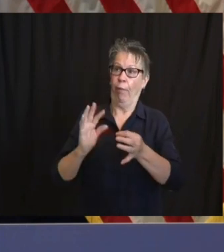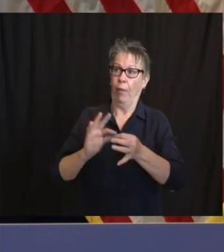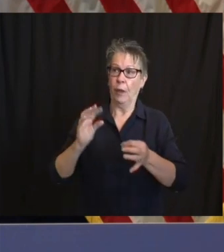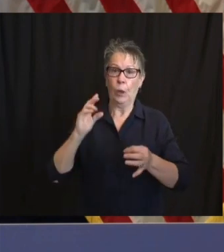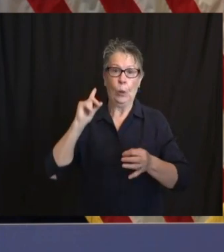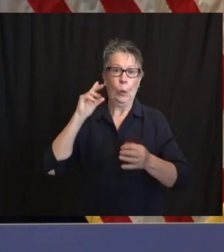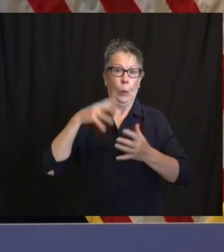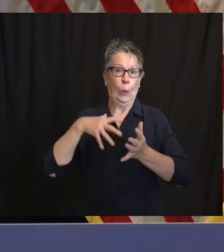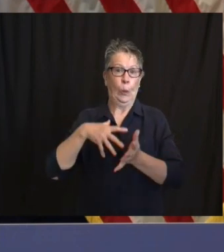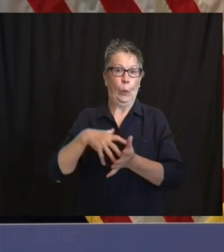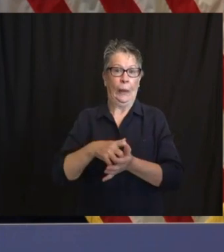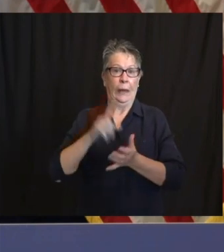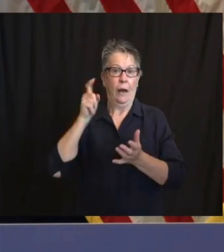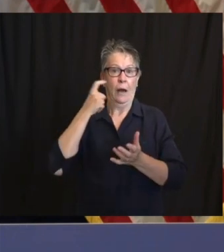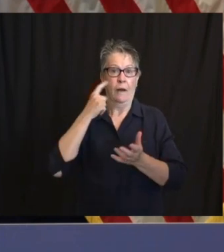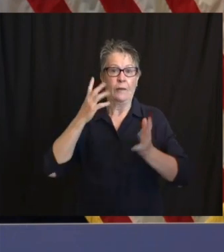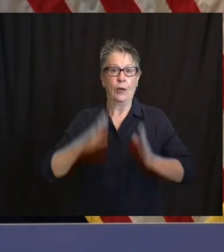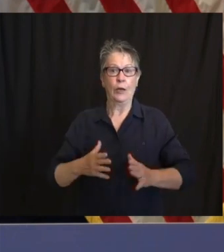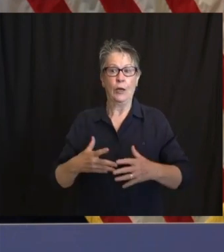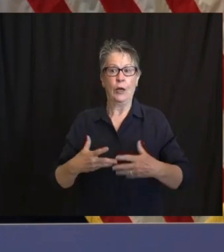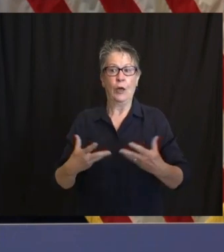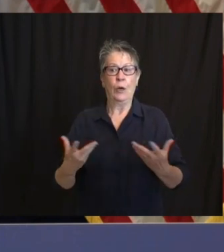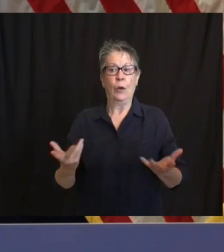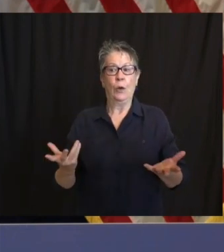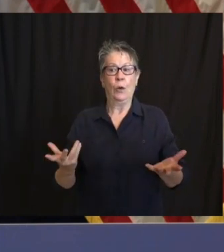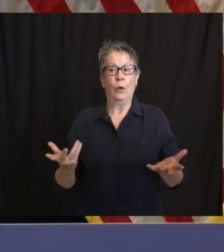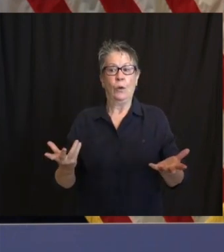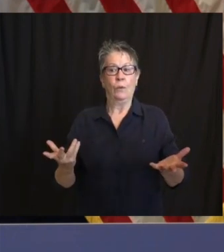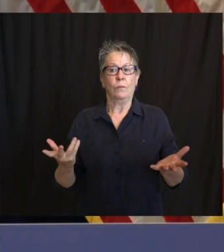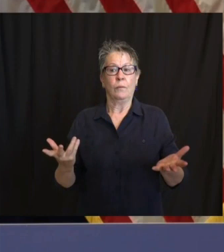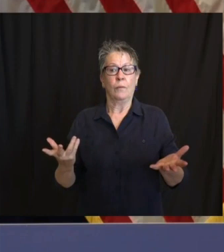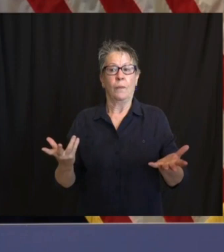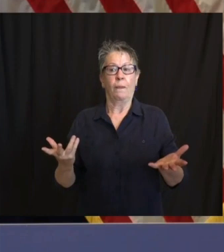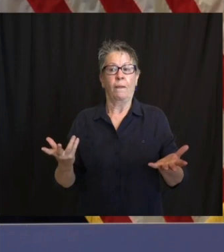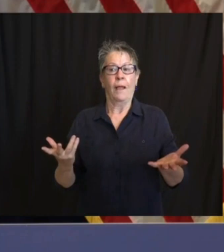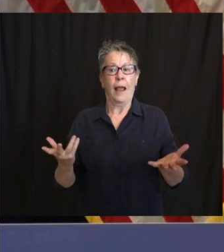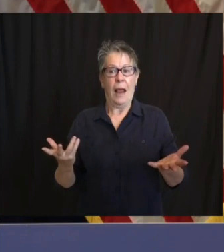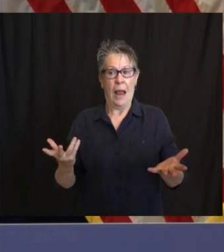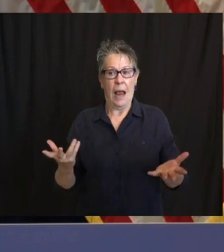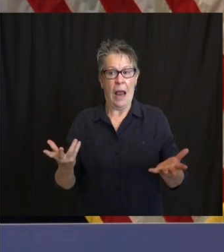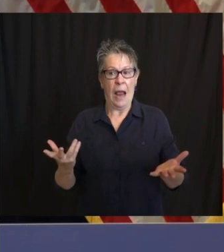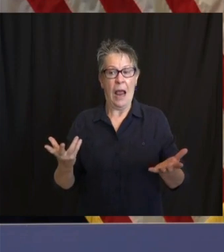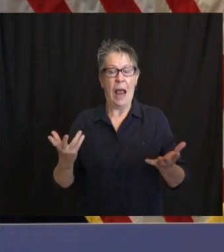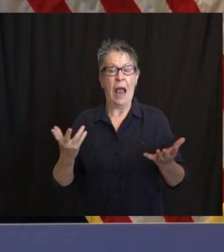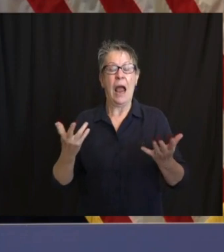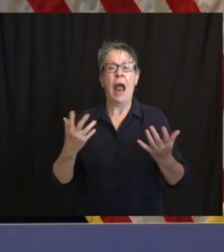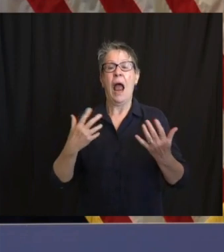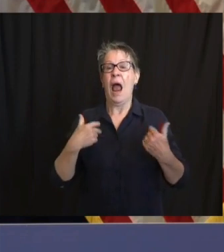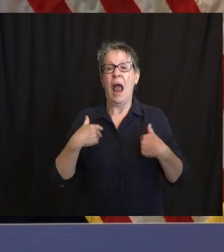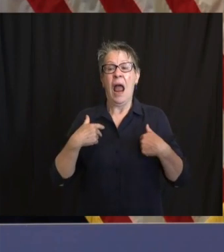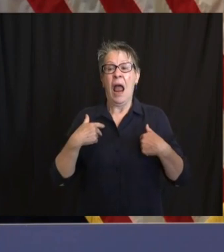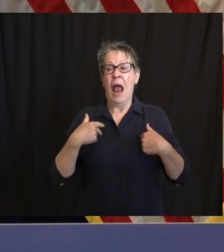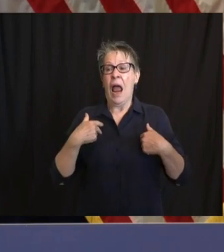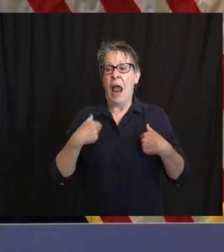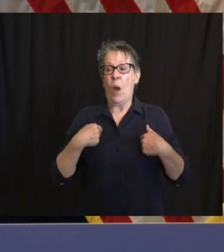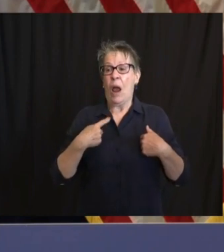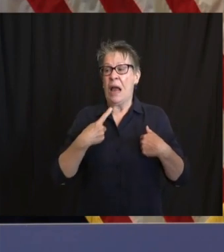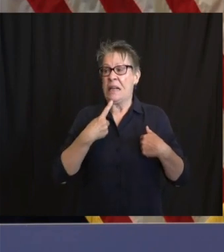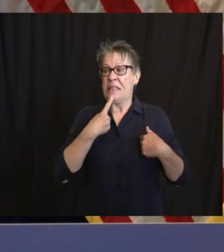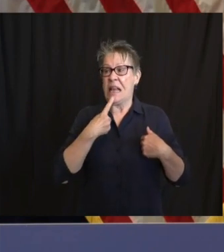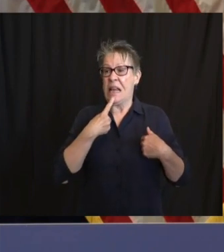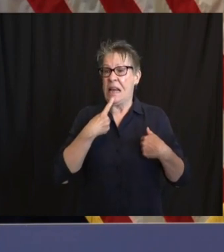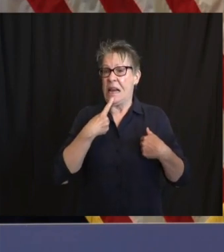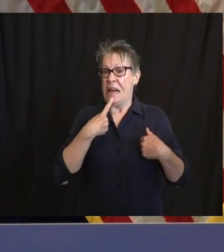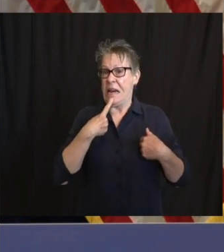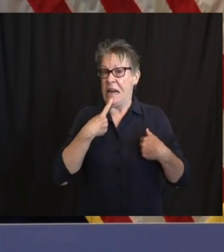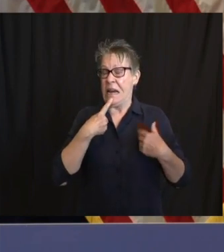it will all say this, it was a call that was very heavy, if not entirely, about law enforcement and dealing